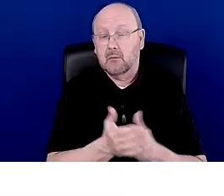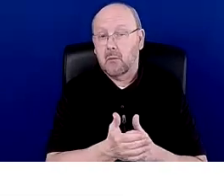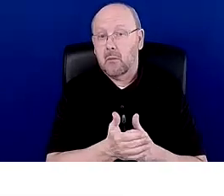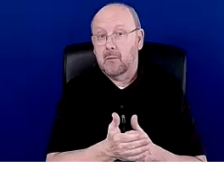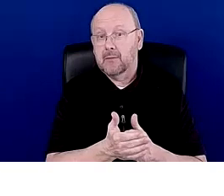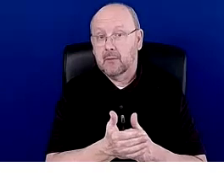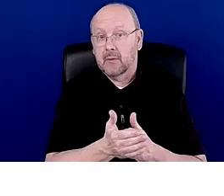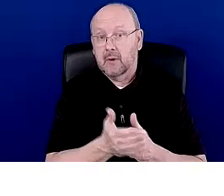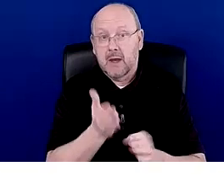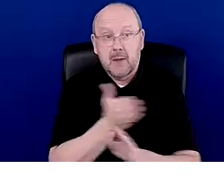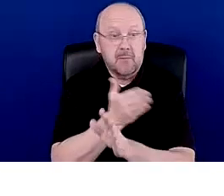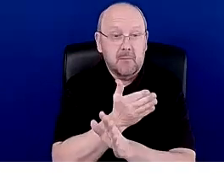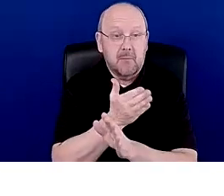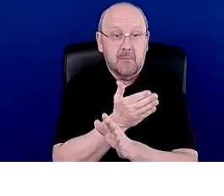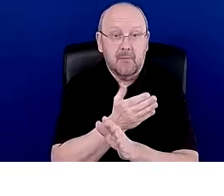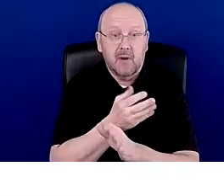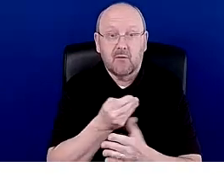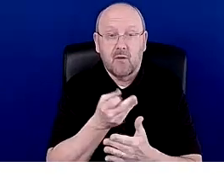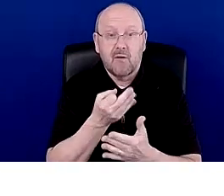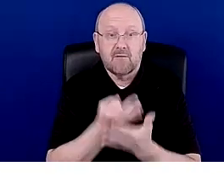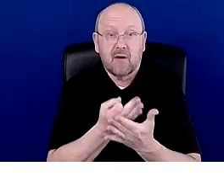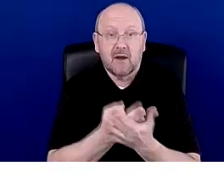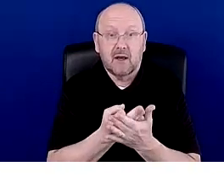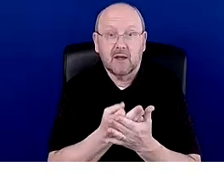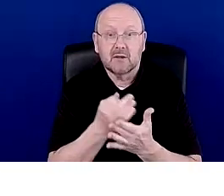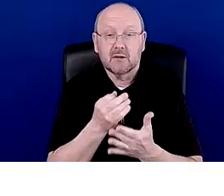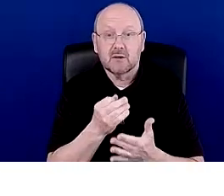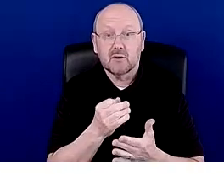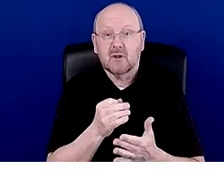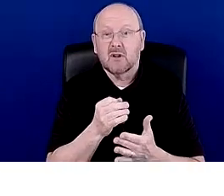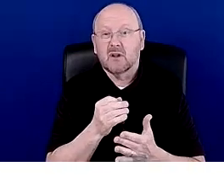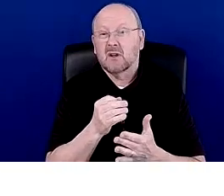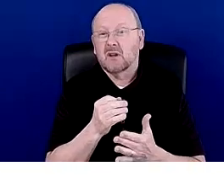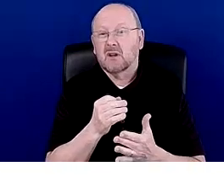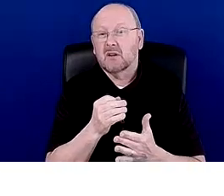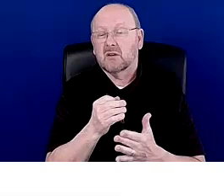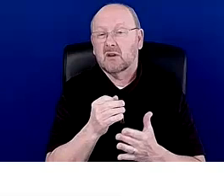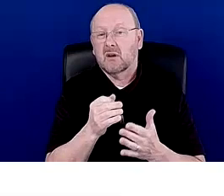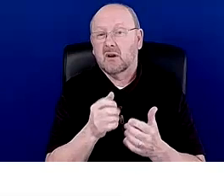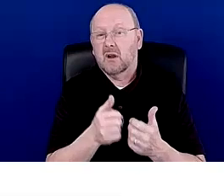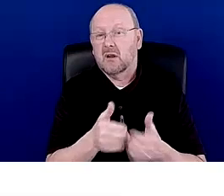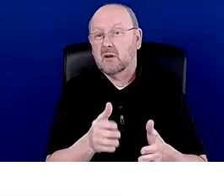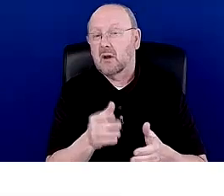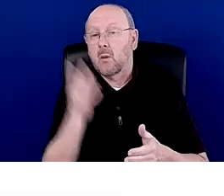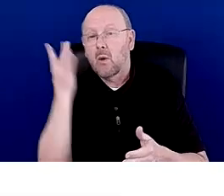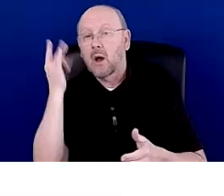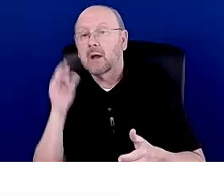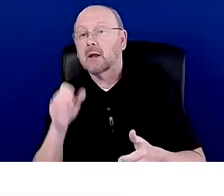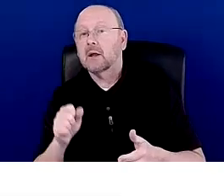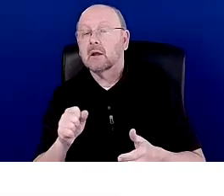before financial aid checks drop is because those students are expected to